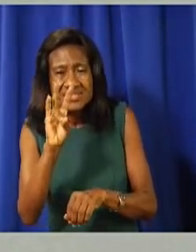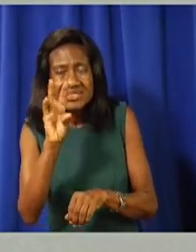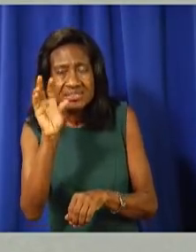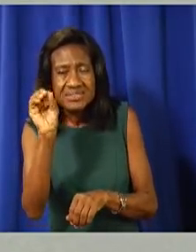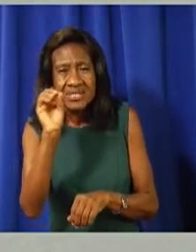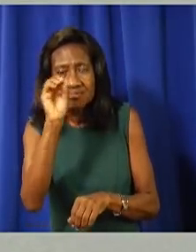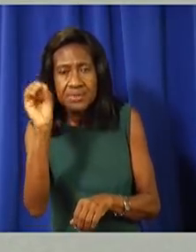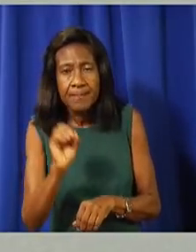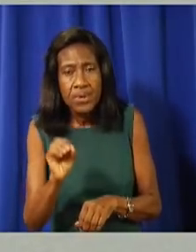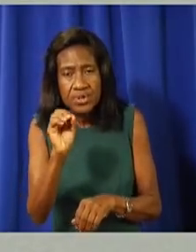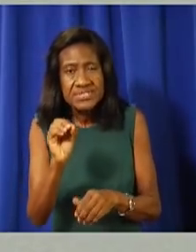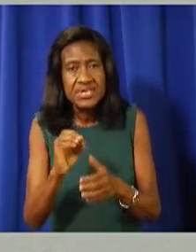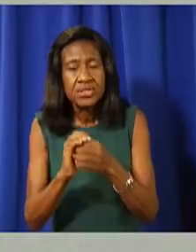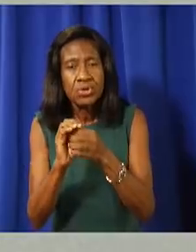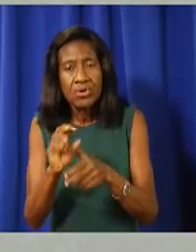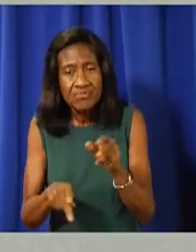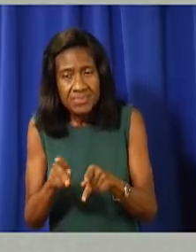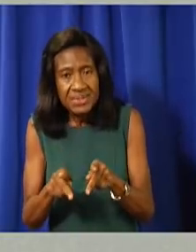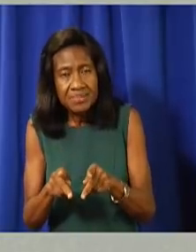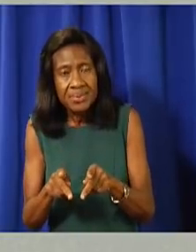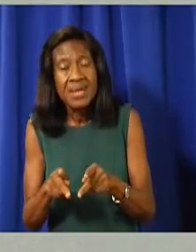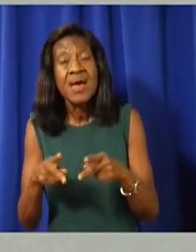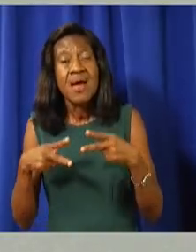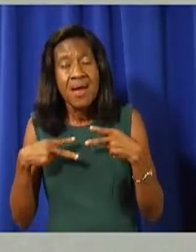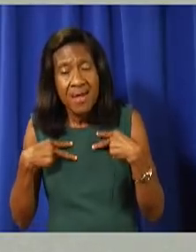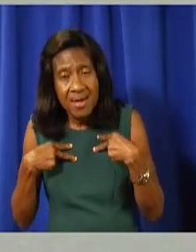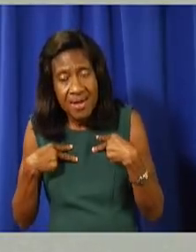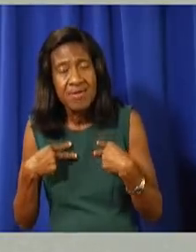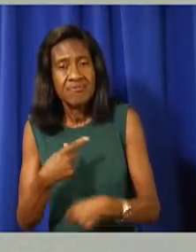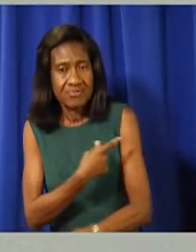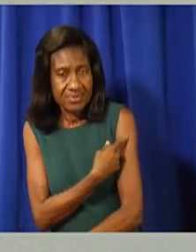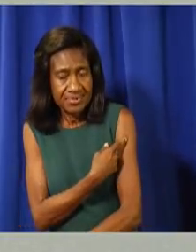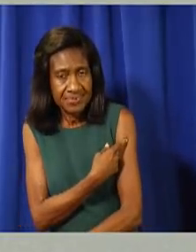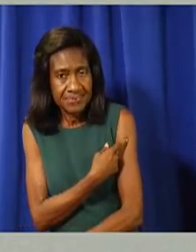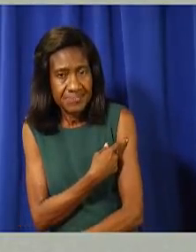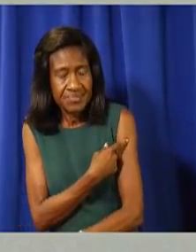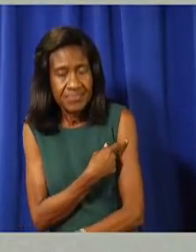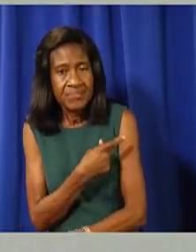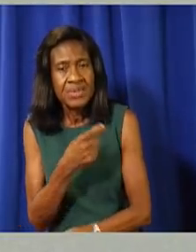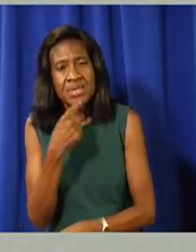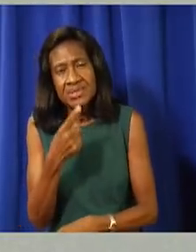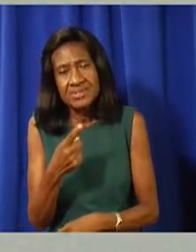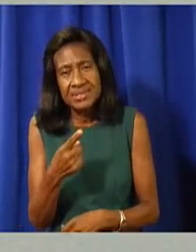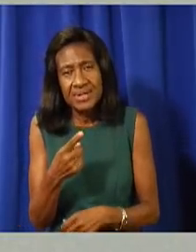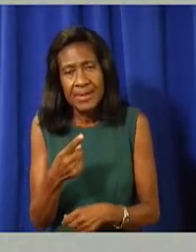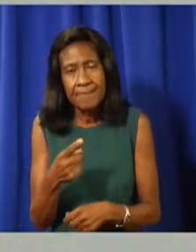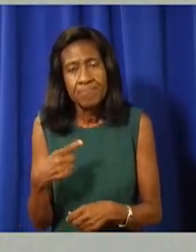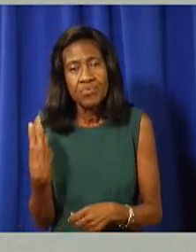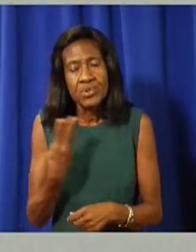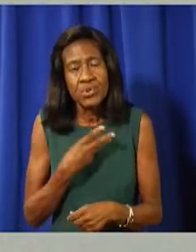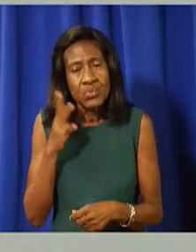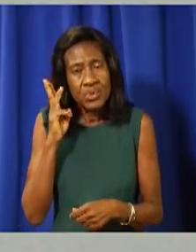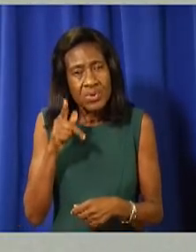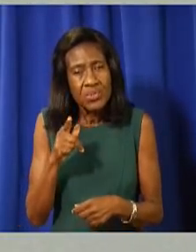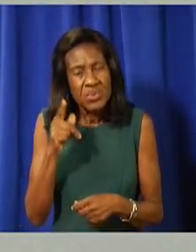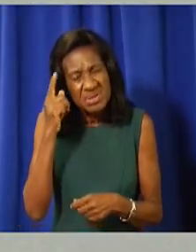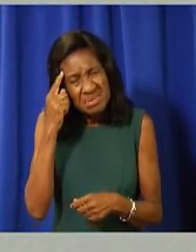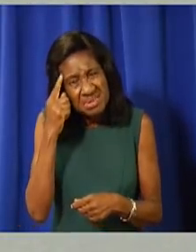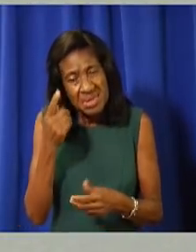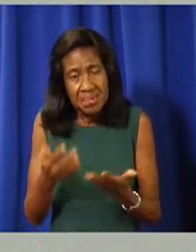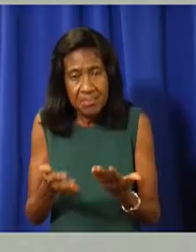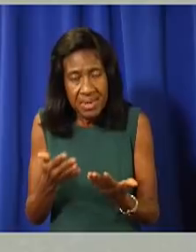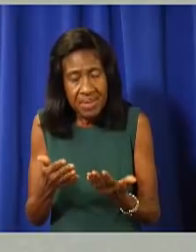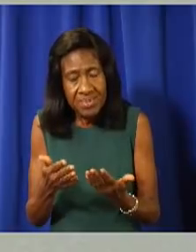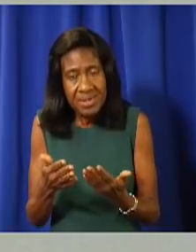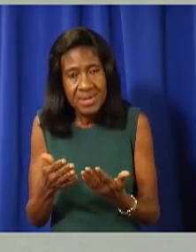We may encourage you to do things like spending less time indoors, more time outdoors, consider staying home and self-isolating if you